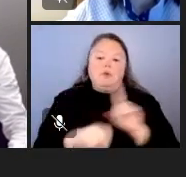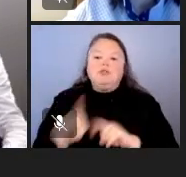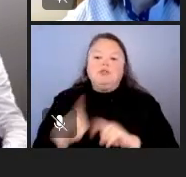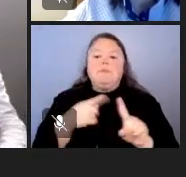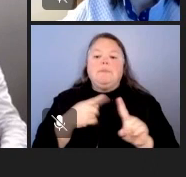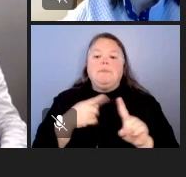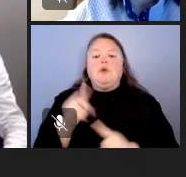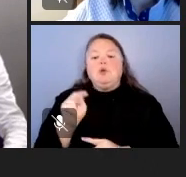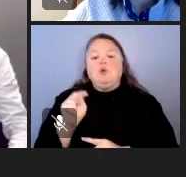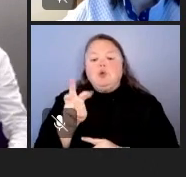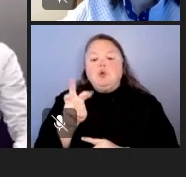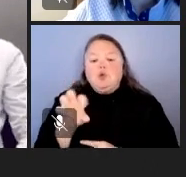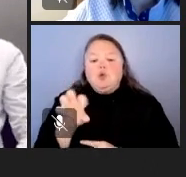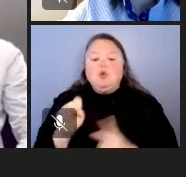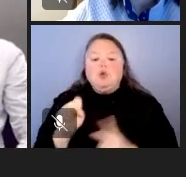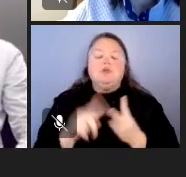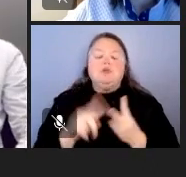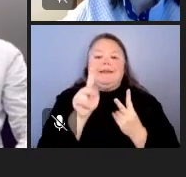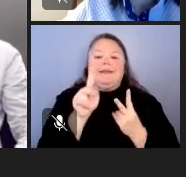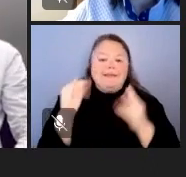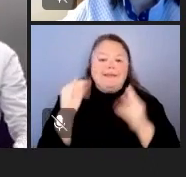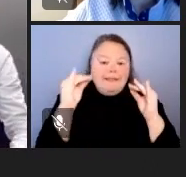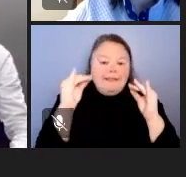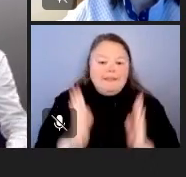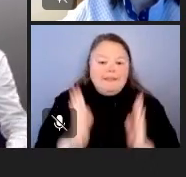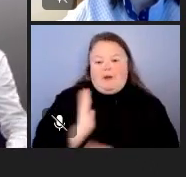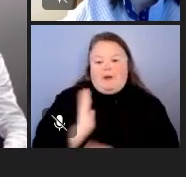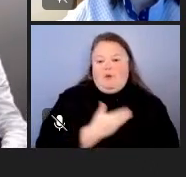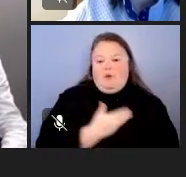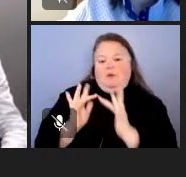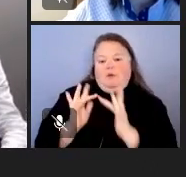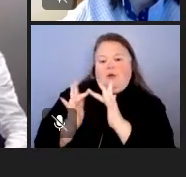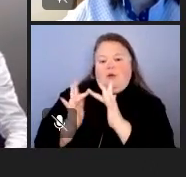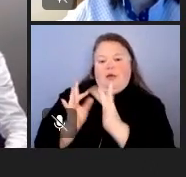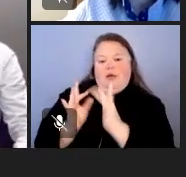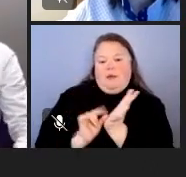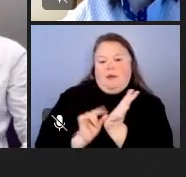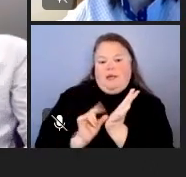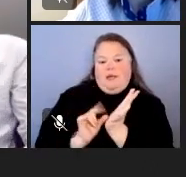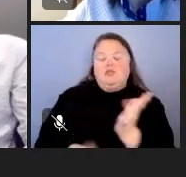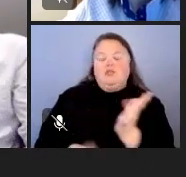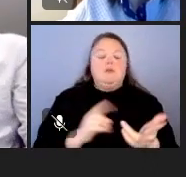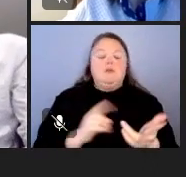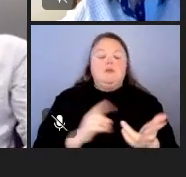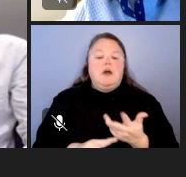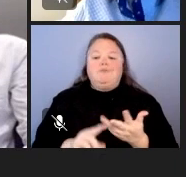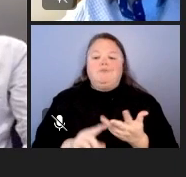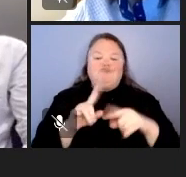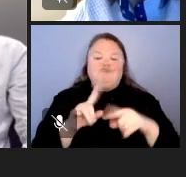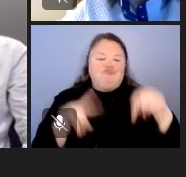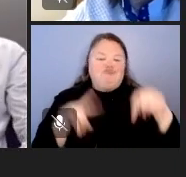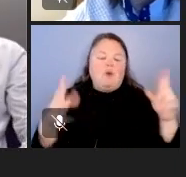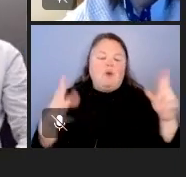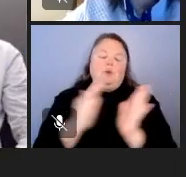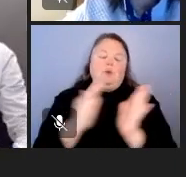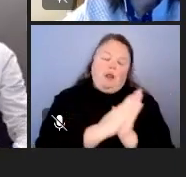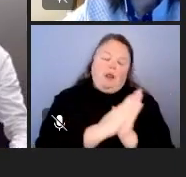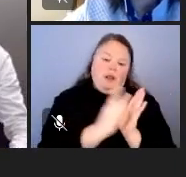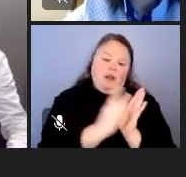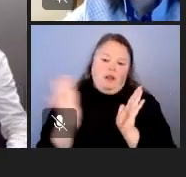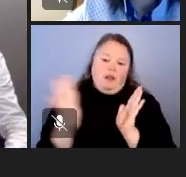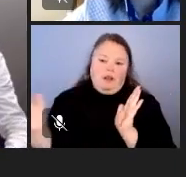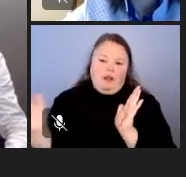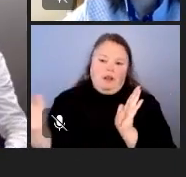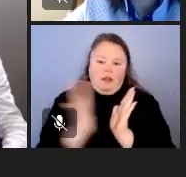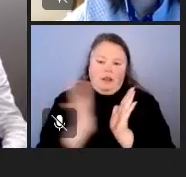stories and Kentucky Teacher, which is our online publication. I'm basically just trying to get a full scope. And then